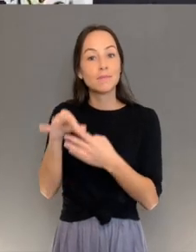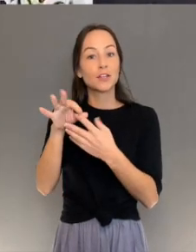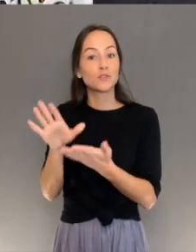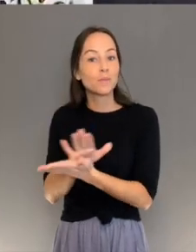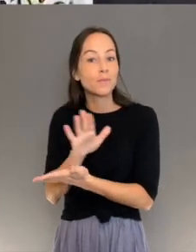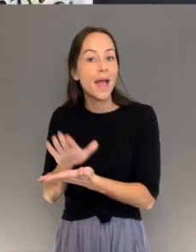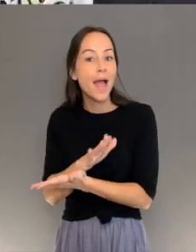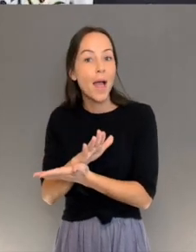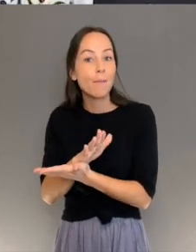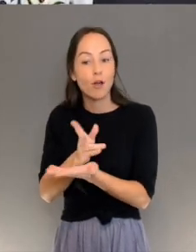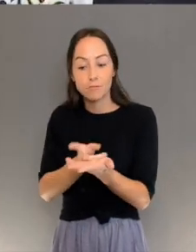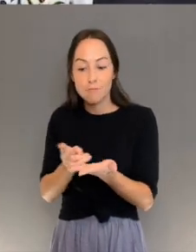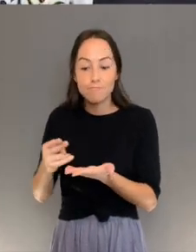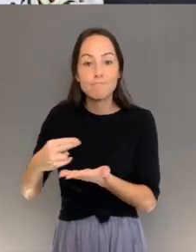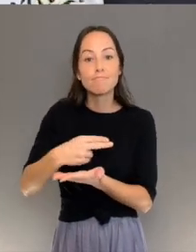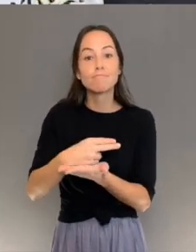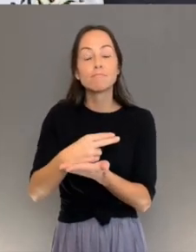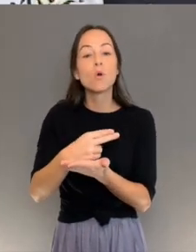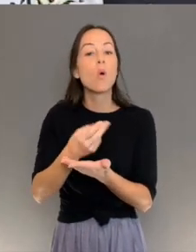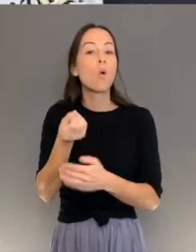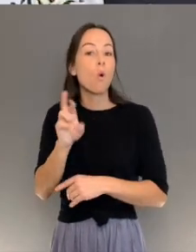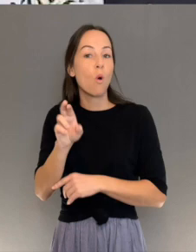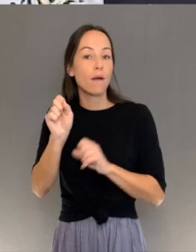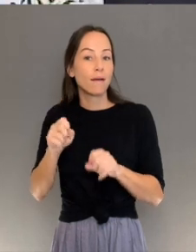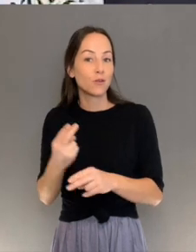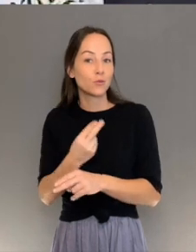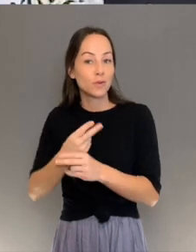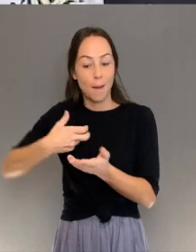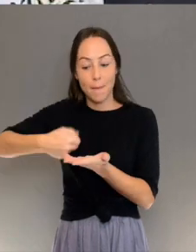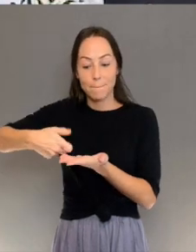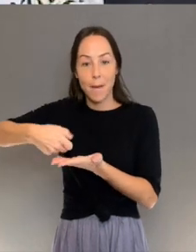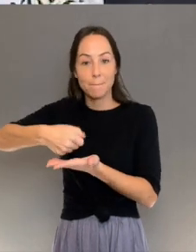Use a ruler to scrape the shaving cream from the paper